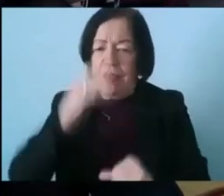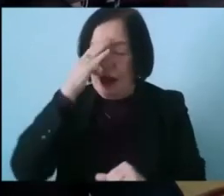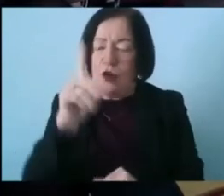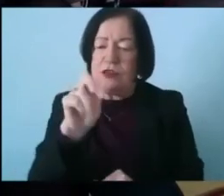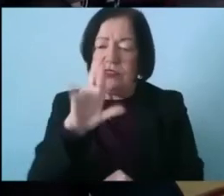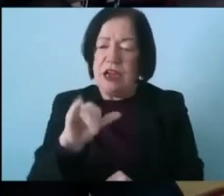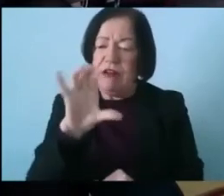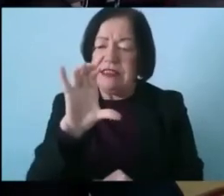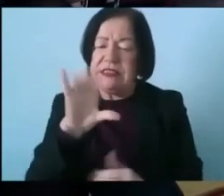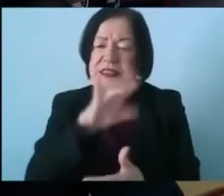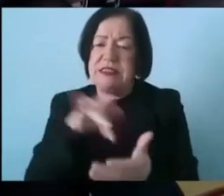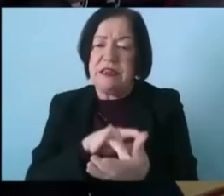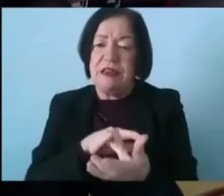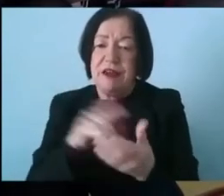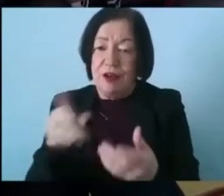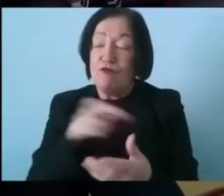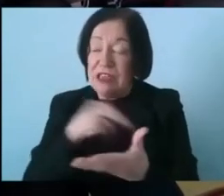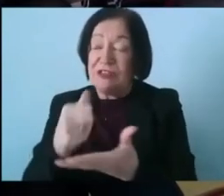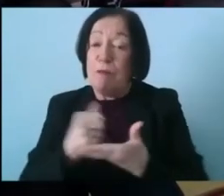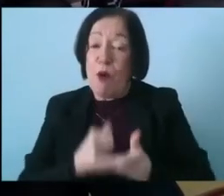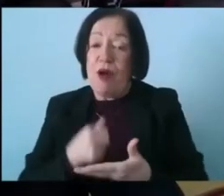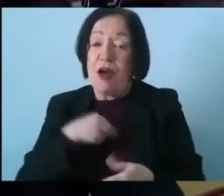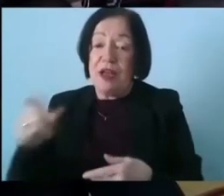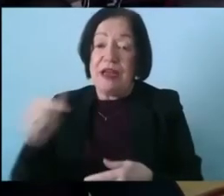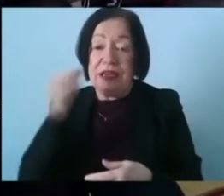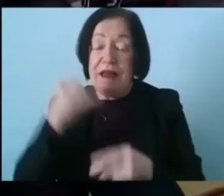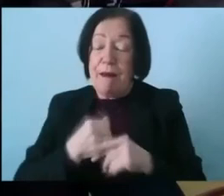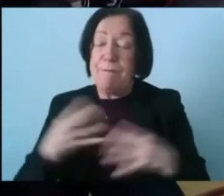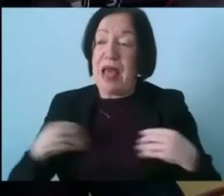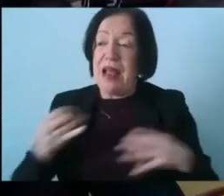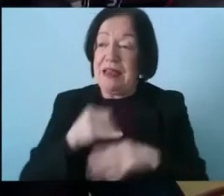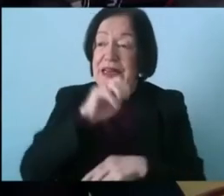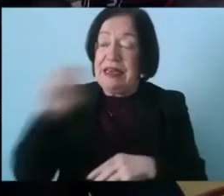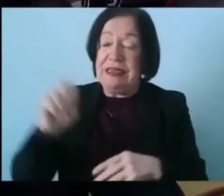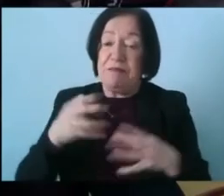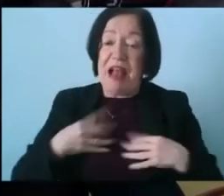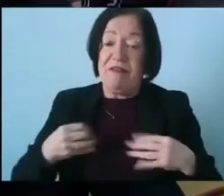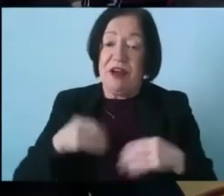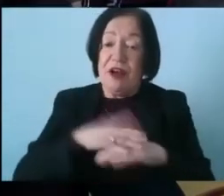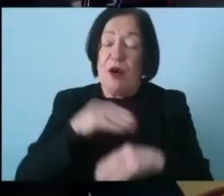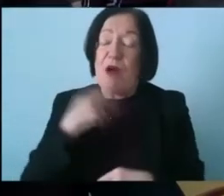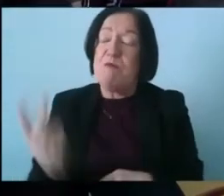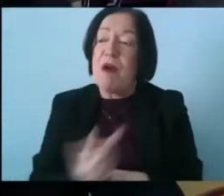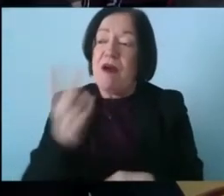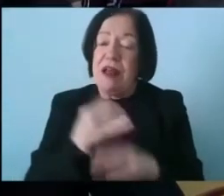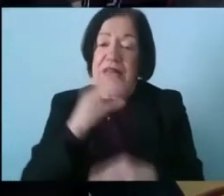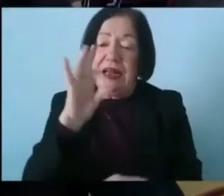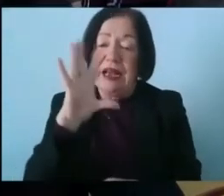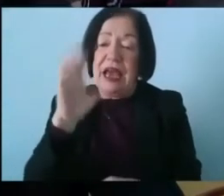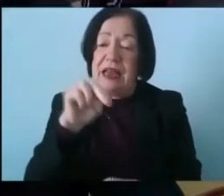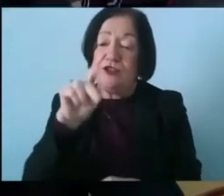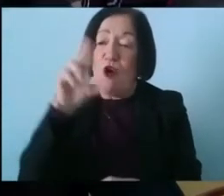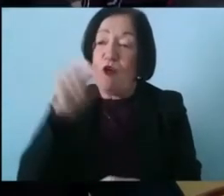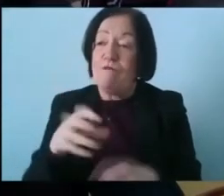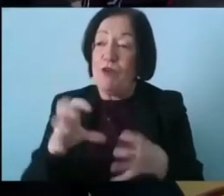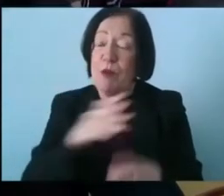of 100 behind it i was up yesterday in belfast in east belfast with where our partners in glenthorne football club talking